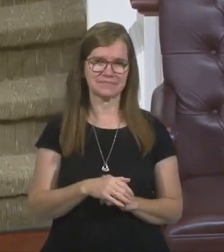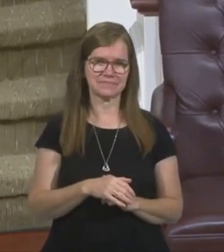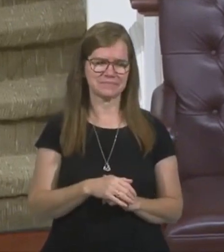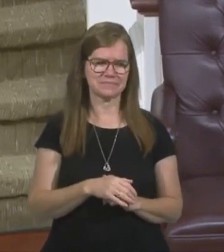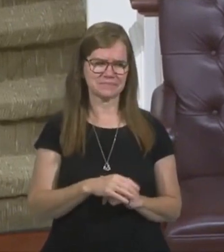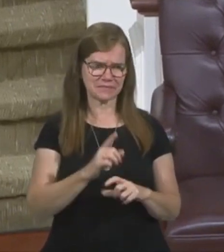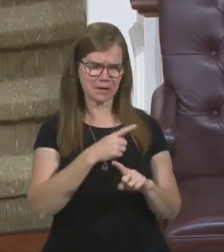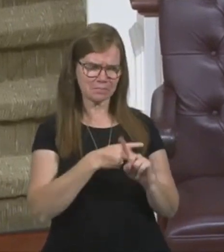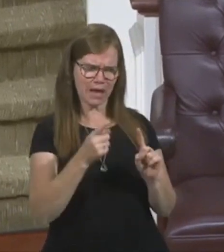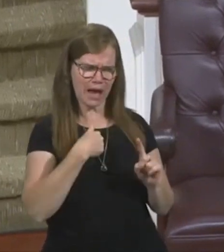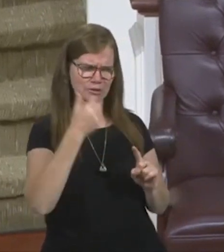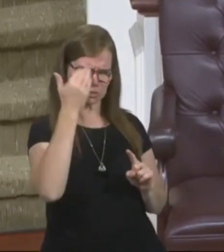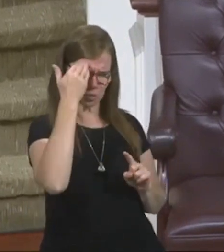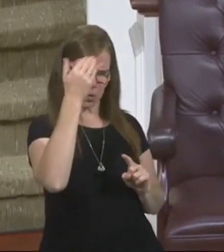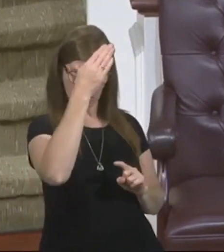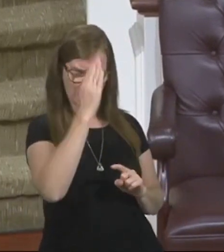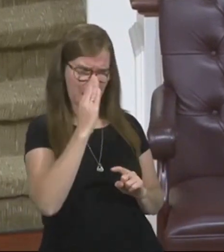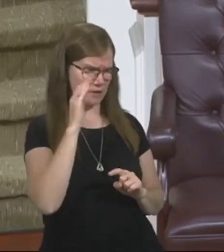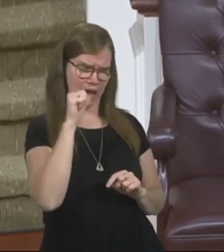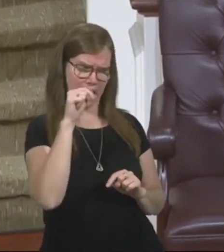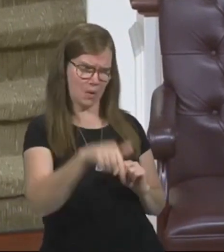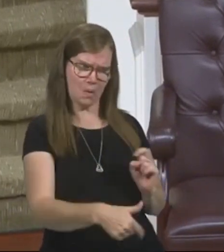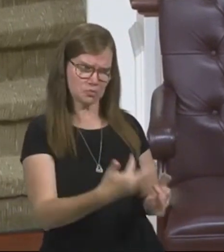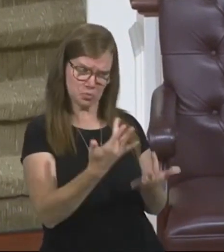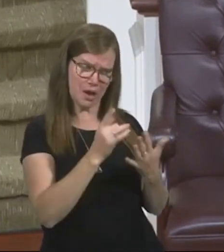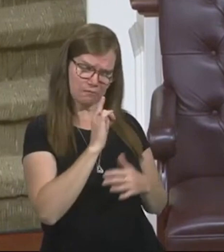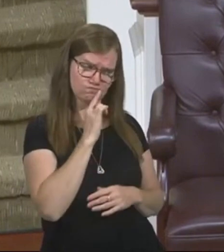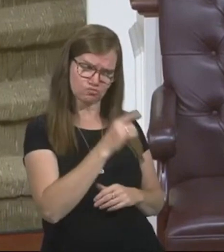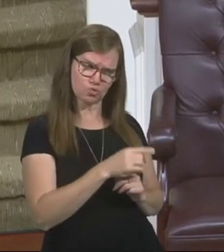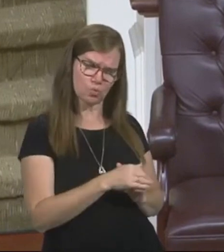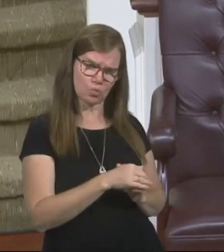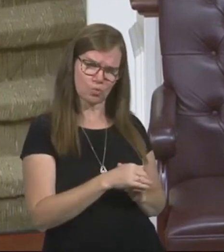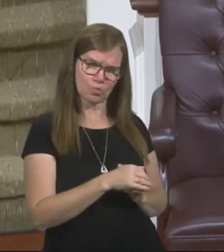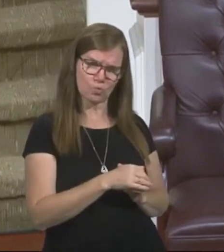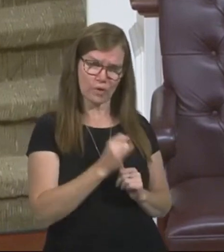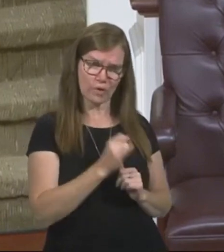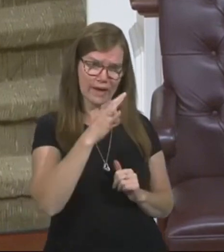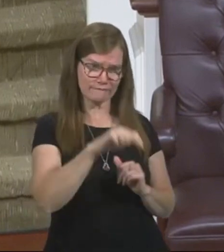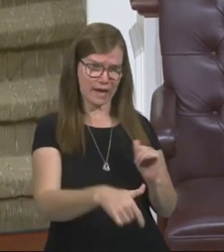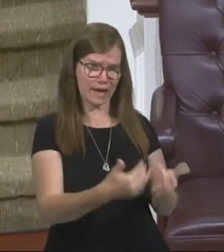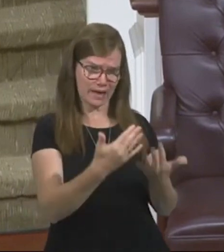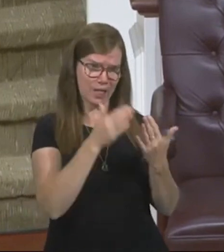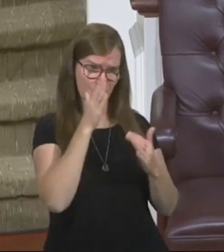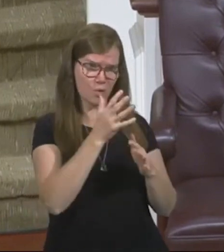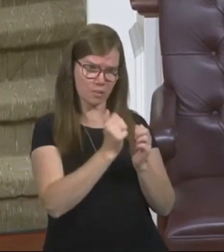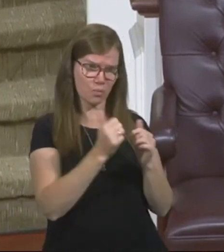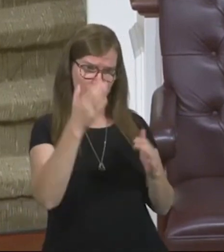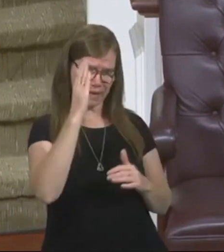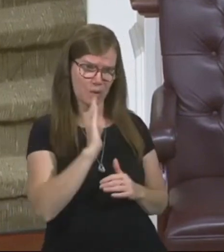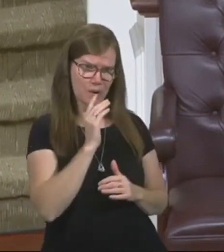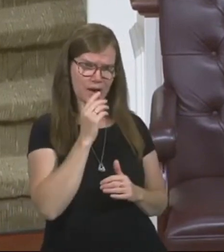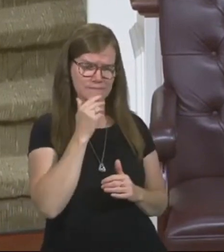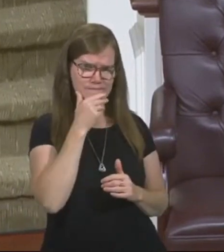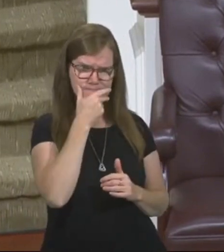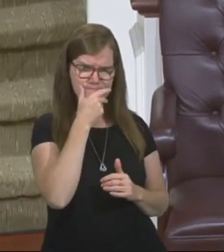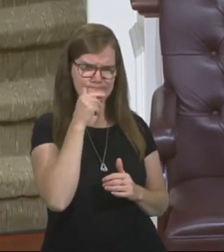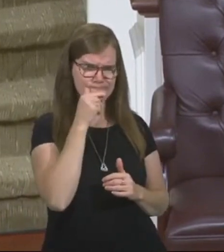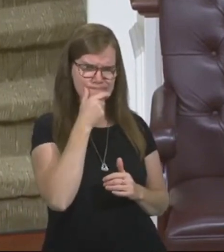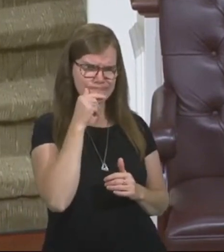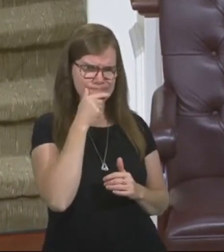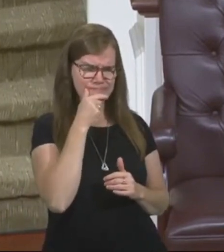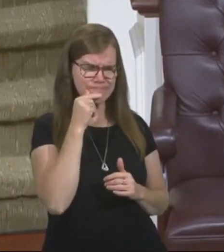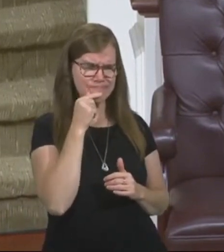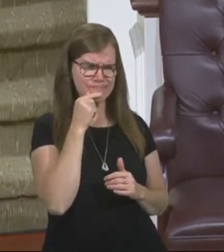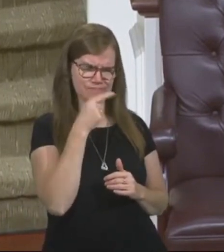He said, but I know that God is not going to hell. That's true. If you're in hell, you're going to be without God. He said, man, John,